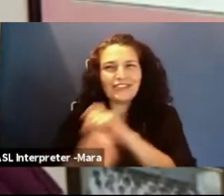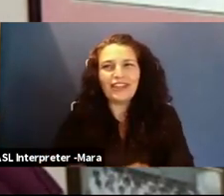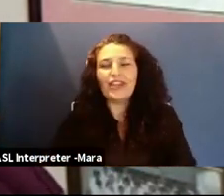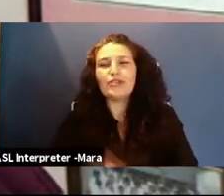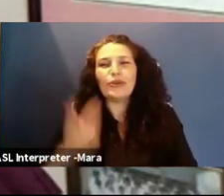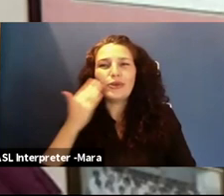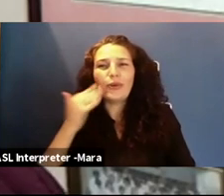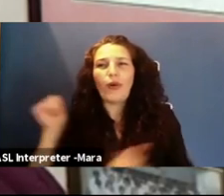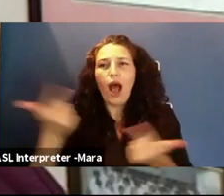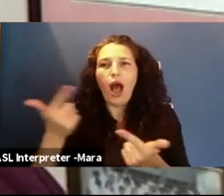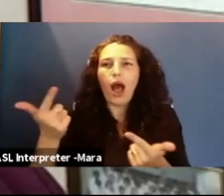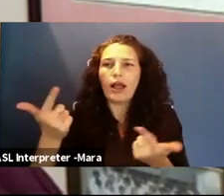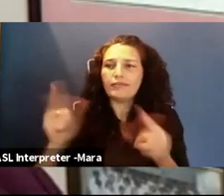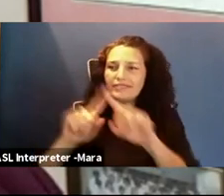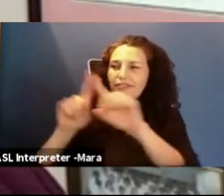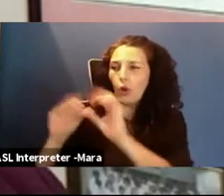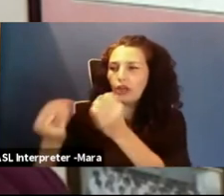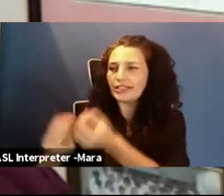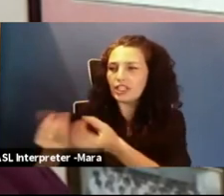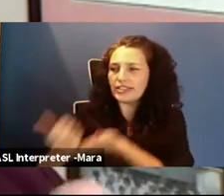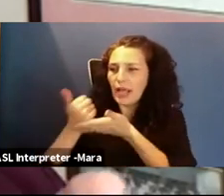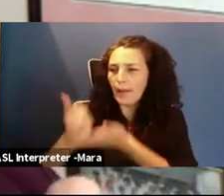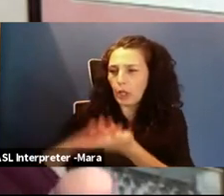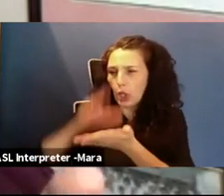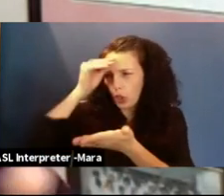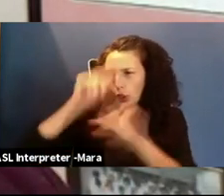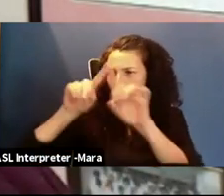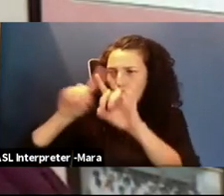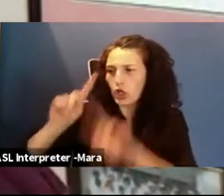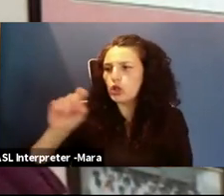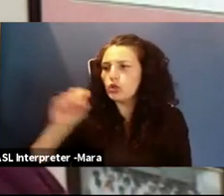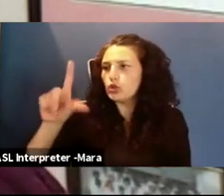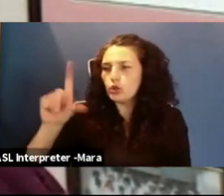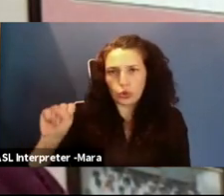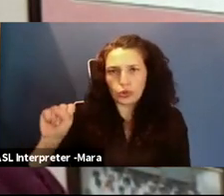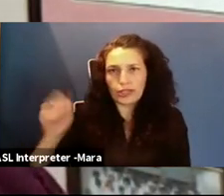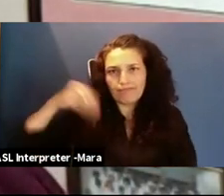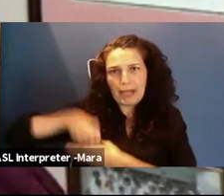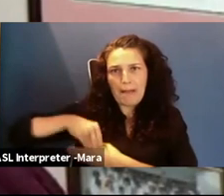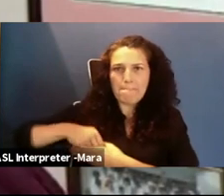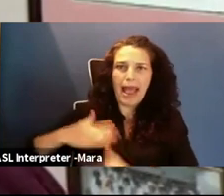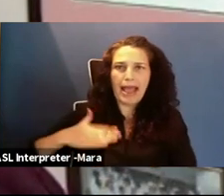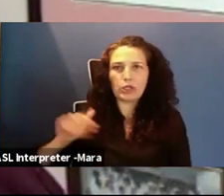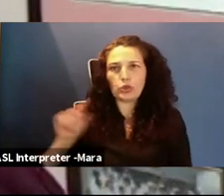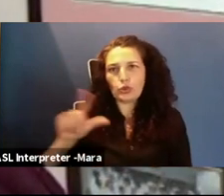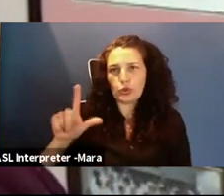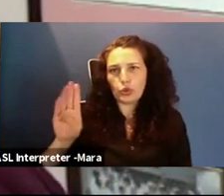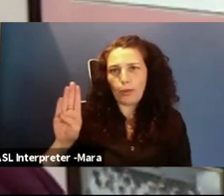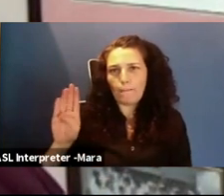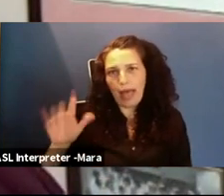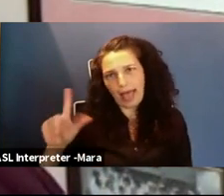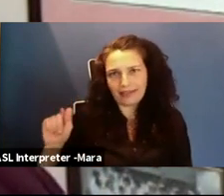a new tool to put in my tool belt. And so by you all choosing to be a part of many different organizations, it will allow you those same